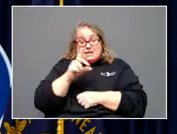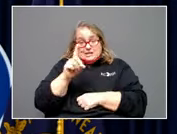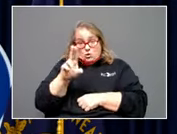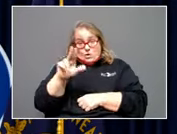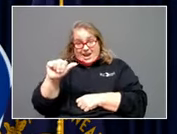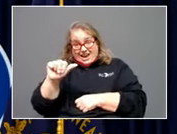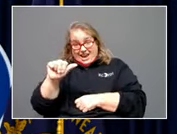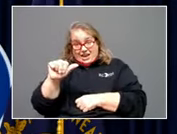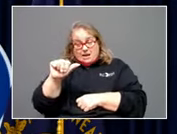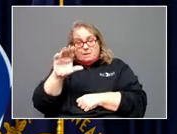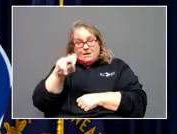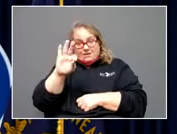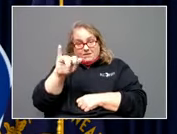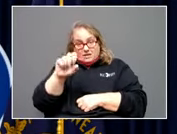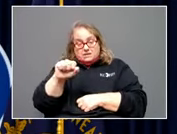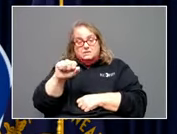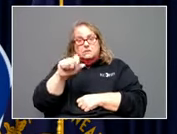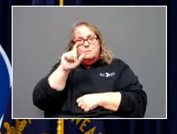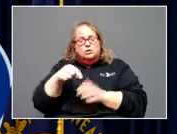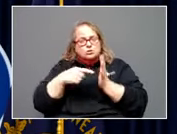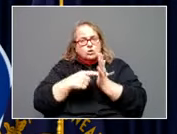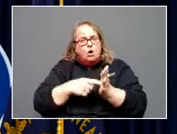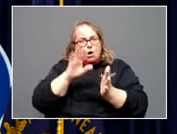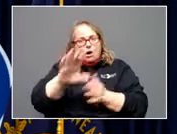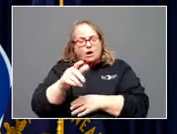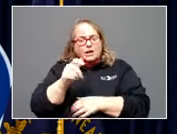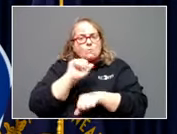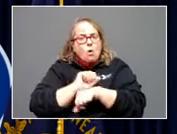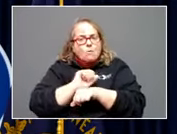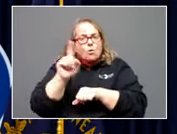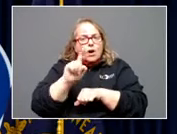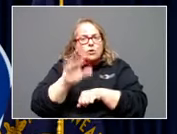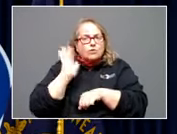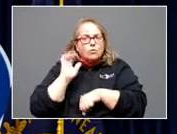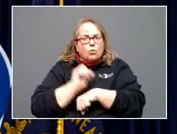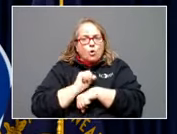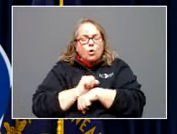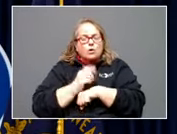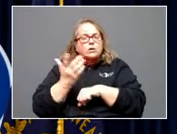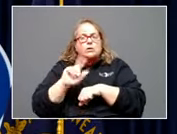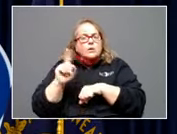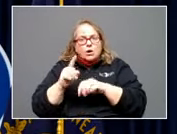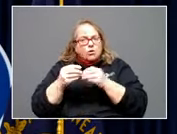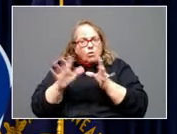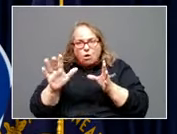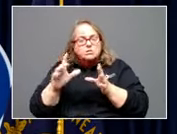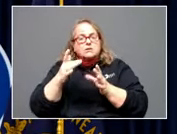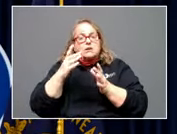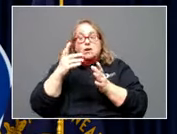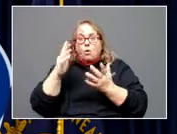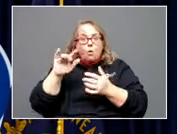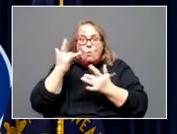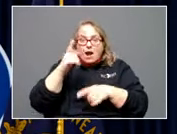eligible counties must show their employment or self-employment was lost or interrupted as a result of these tornadoes and that they're